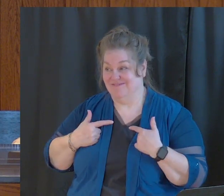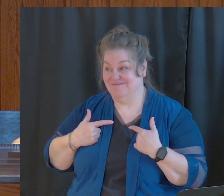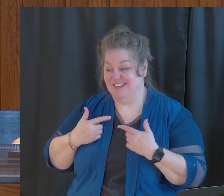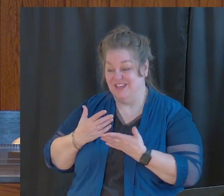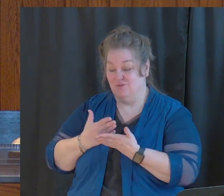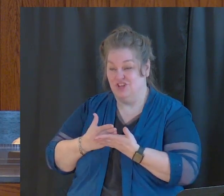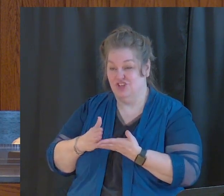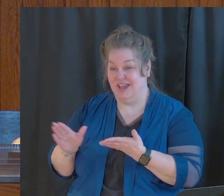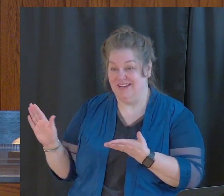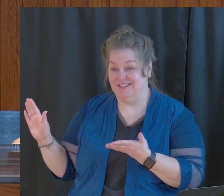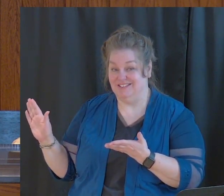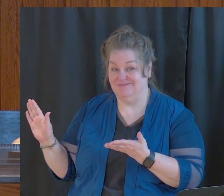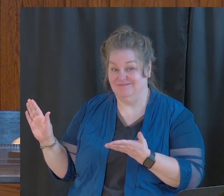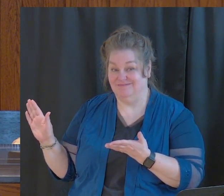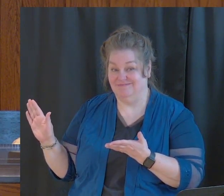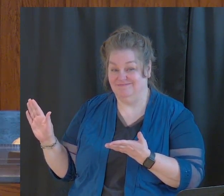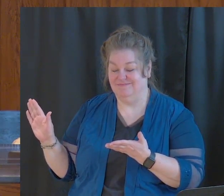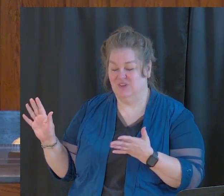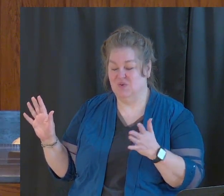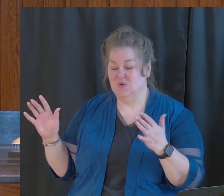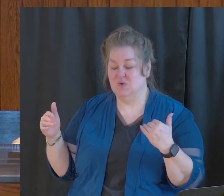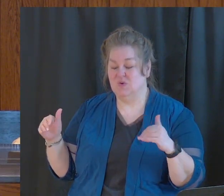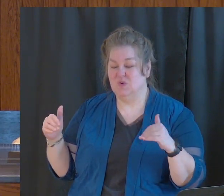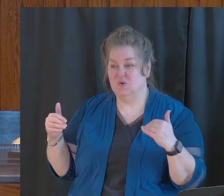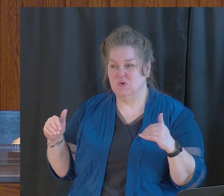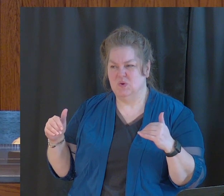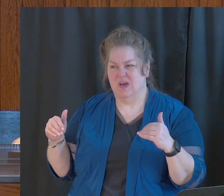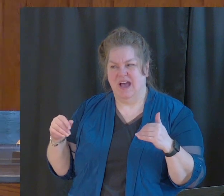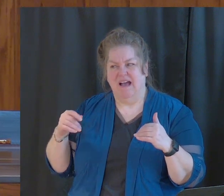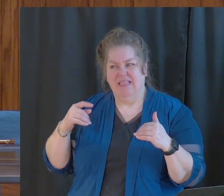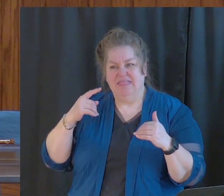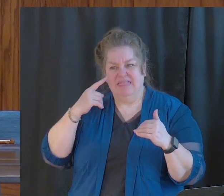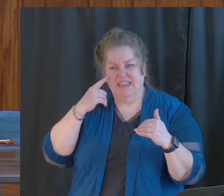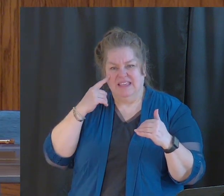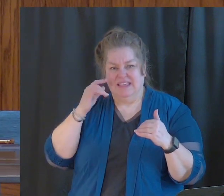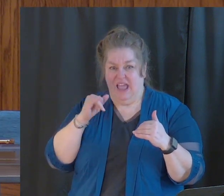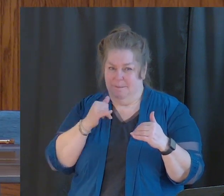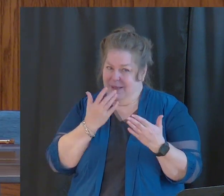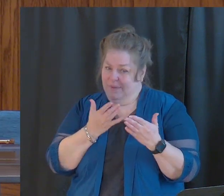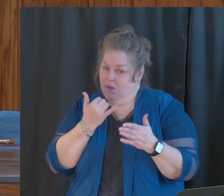I could be wrong on that. Someone show me I am. I'll be glad to show it next week.